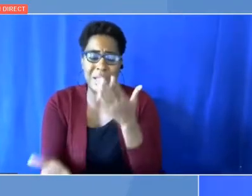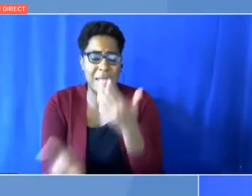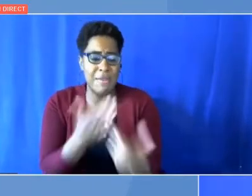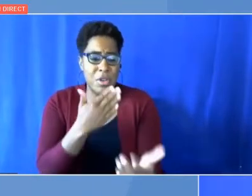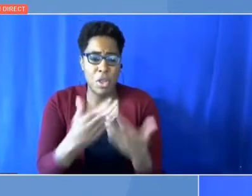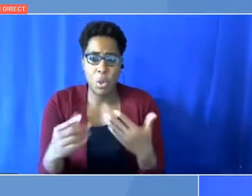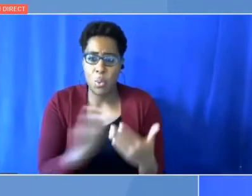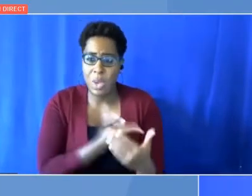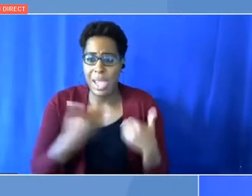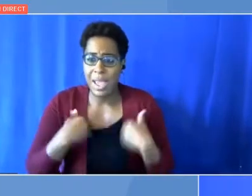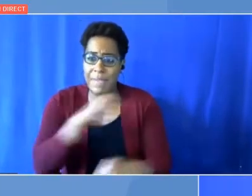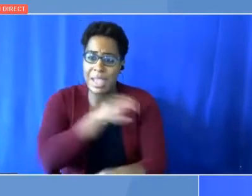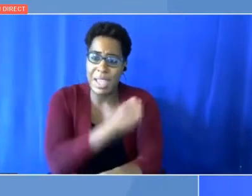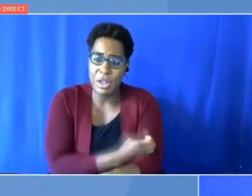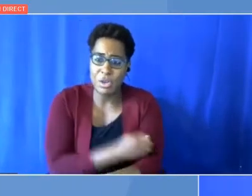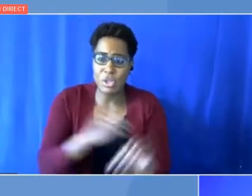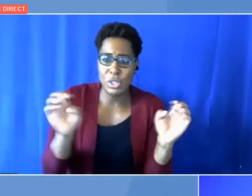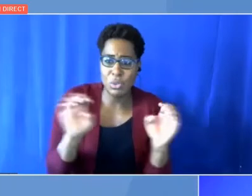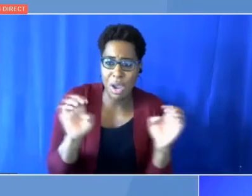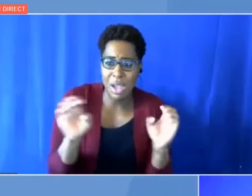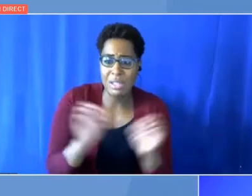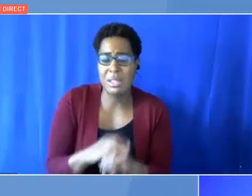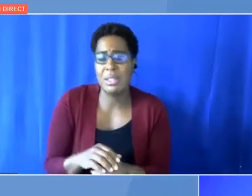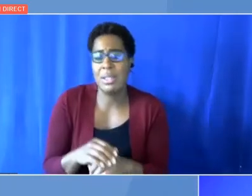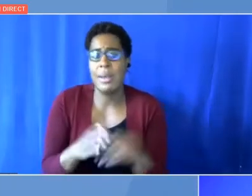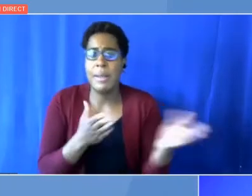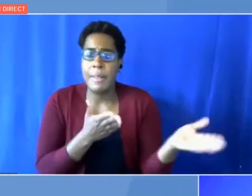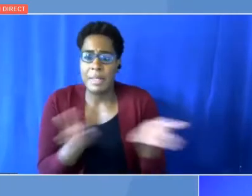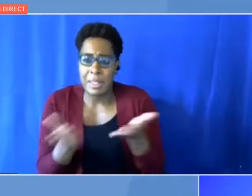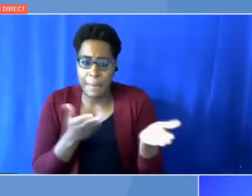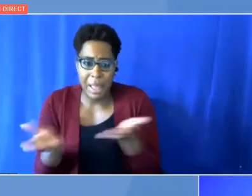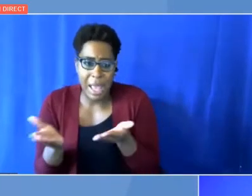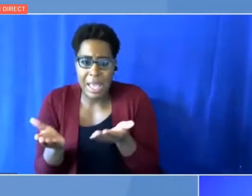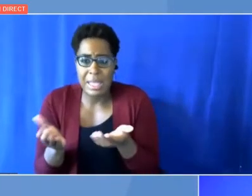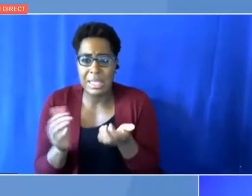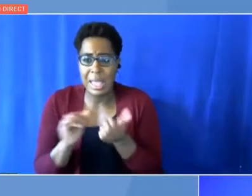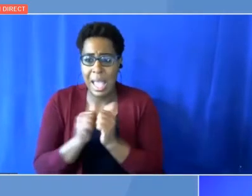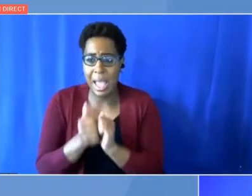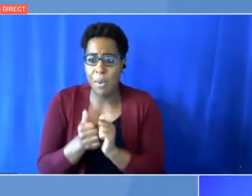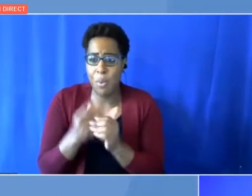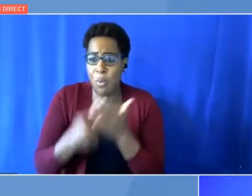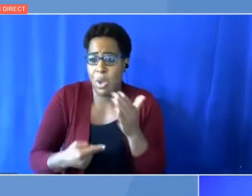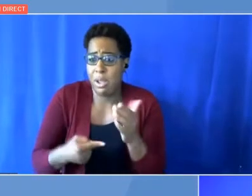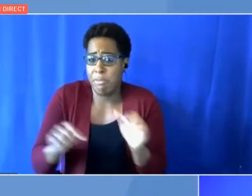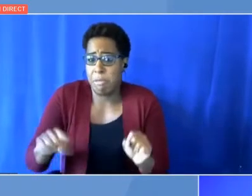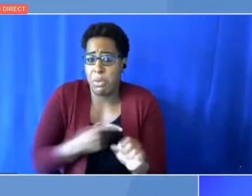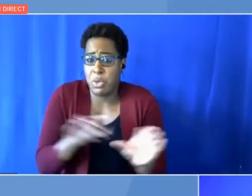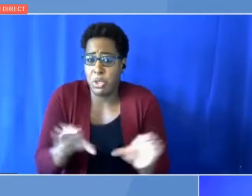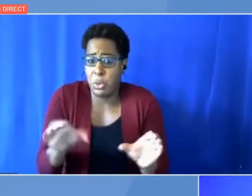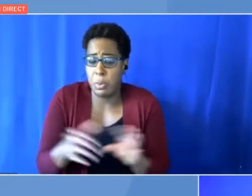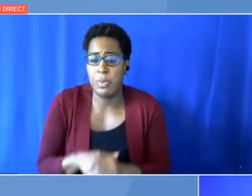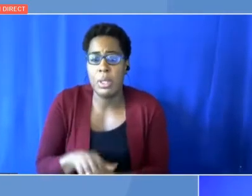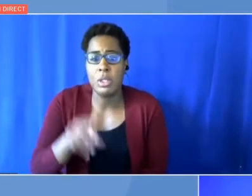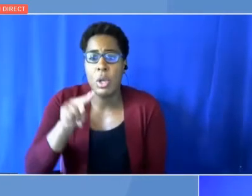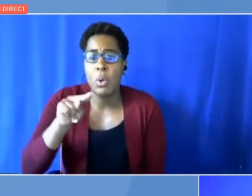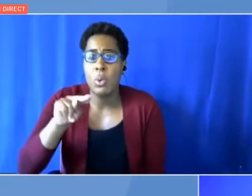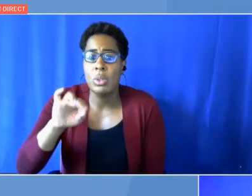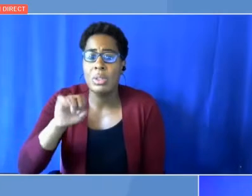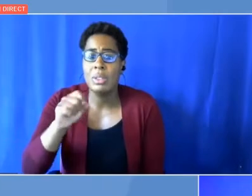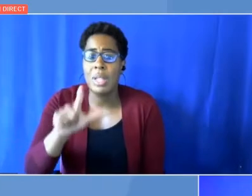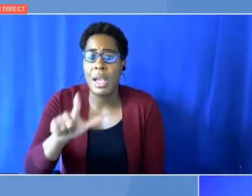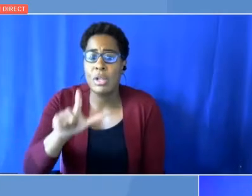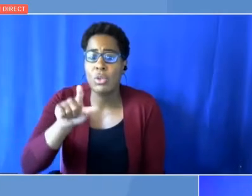challenges and everything that goes along with that? Nigel, why don't we start with you? Well, I think we need more